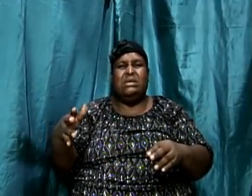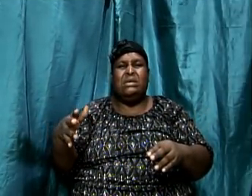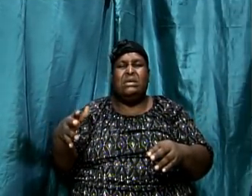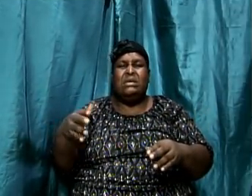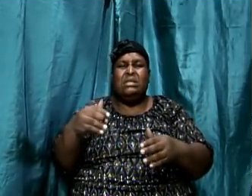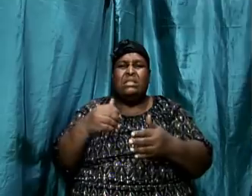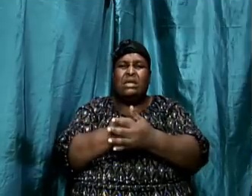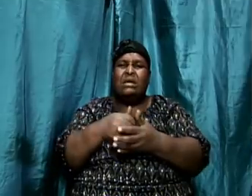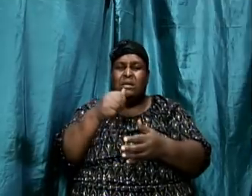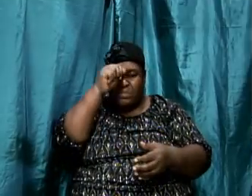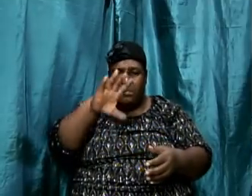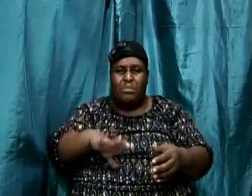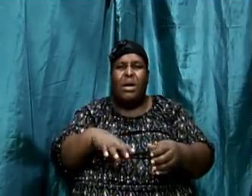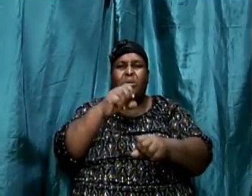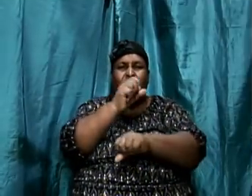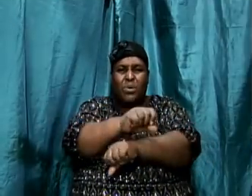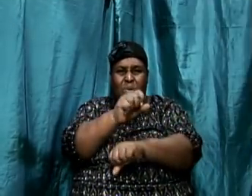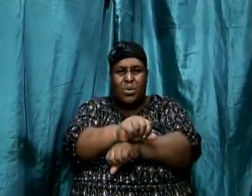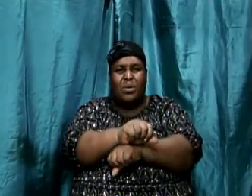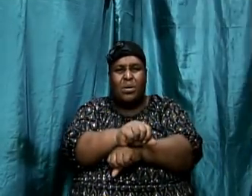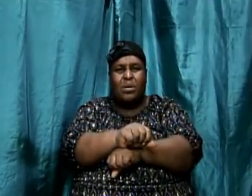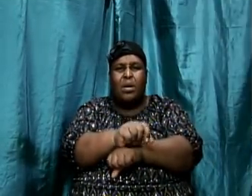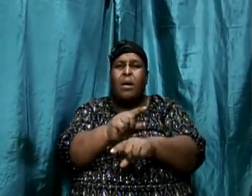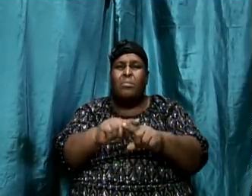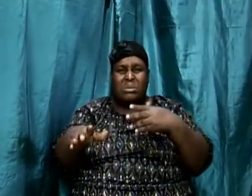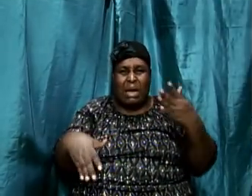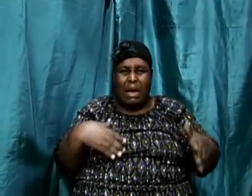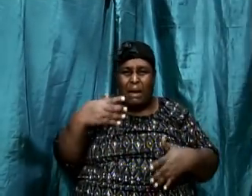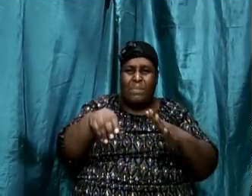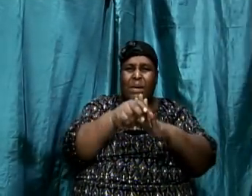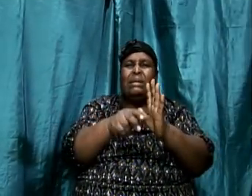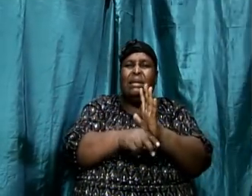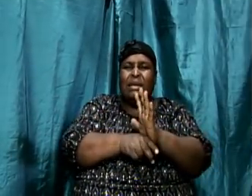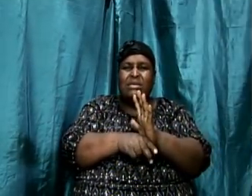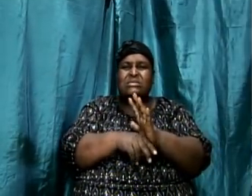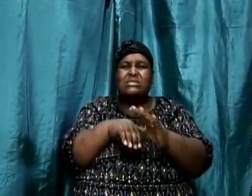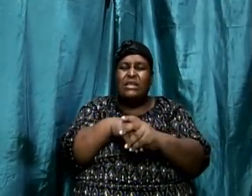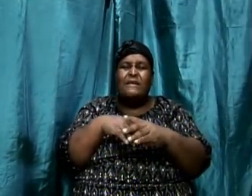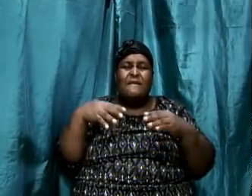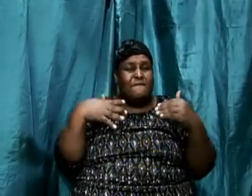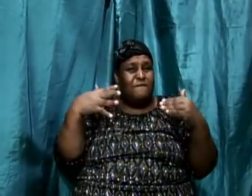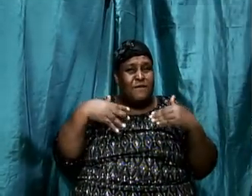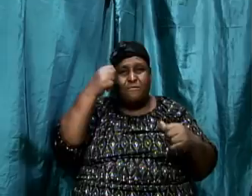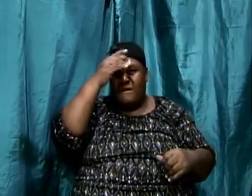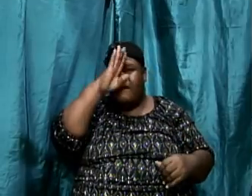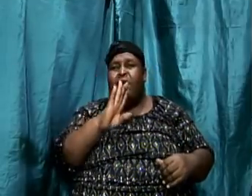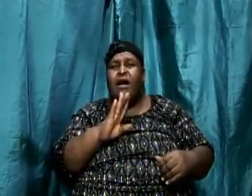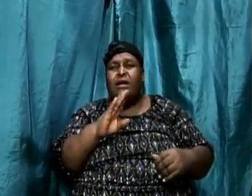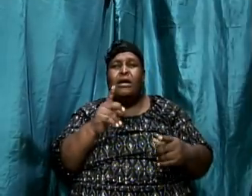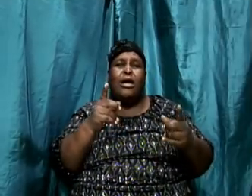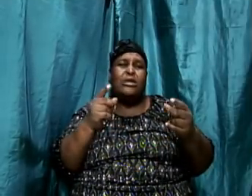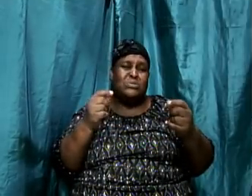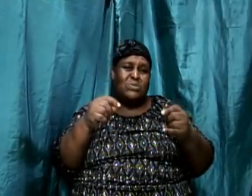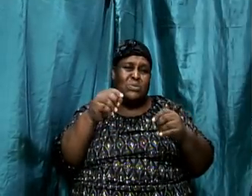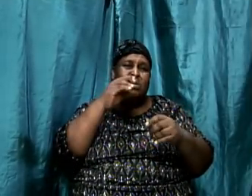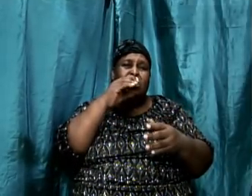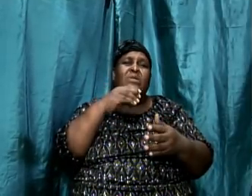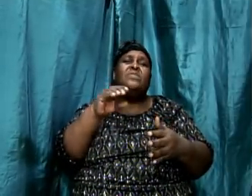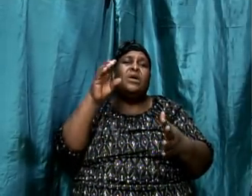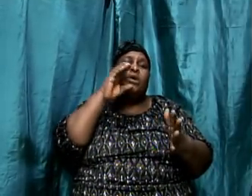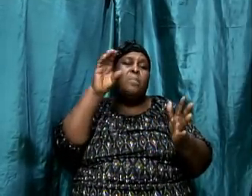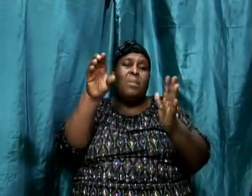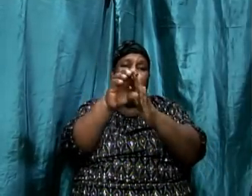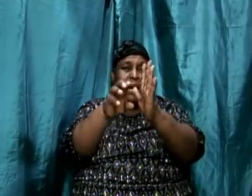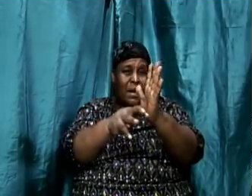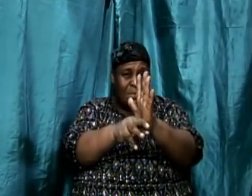his commandments. We can only get that when we understand the purpose of writing the book. I